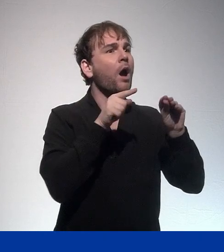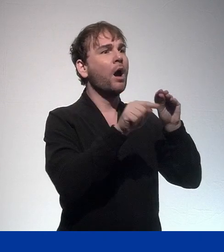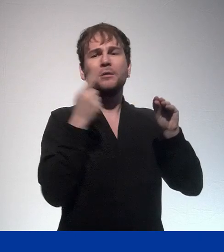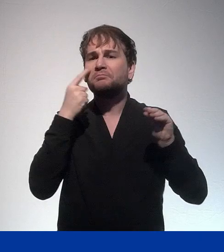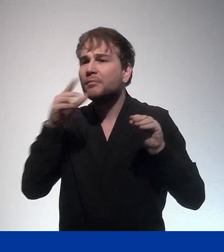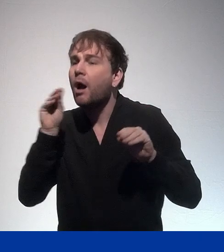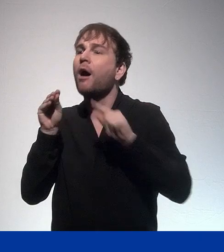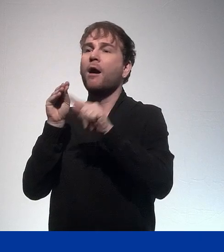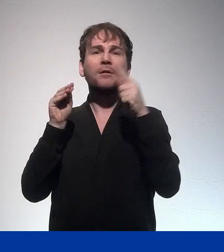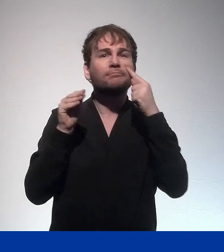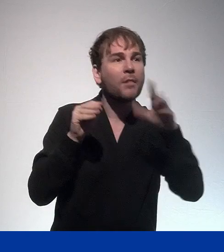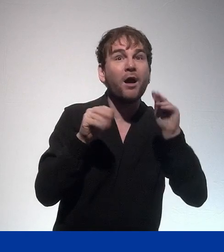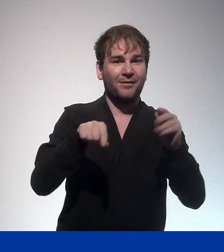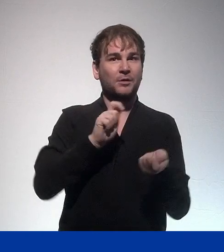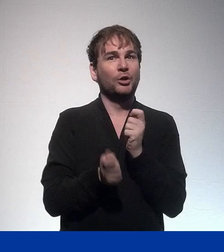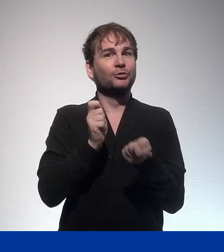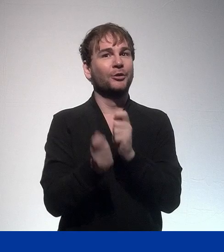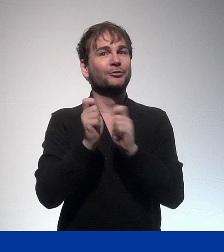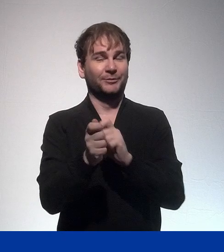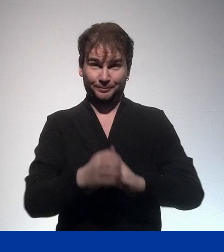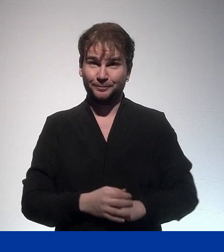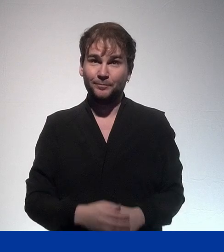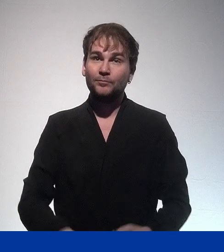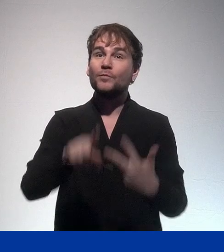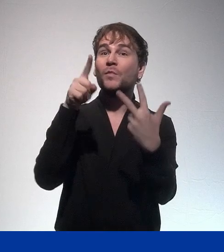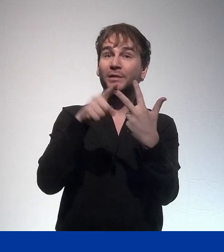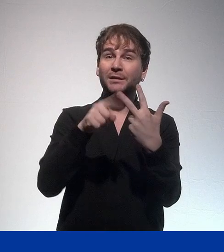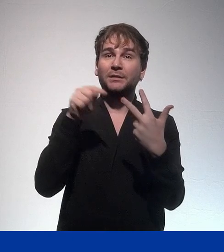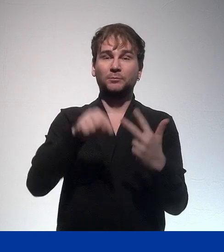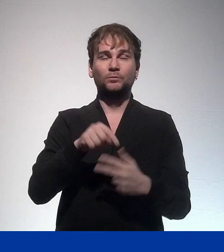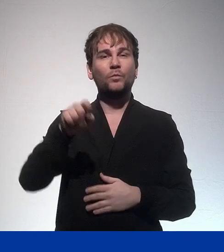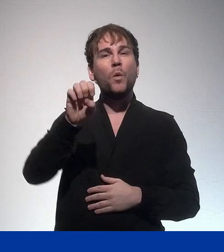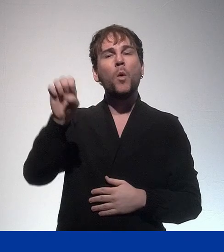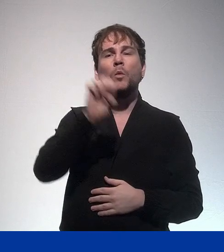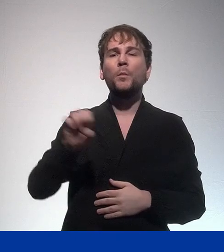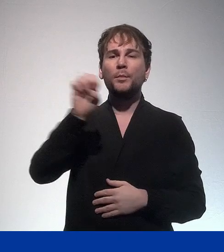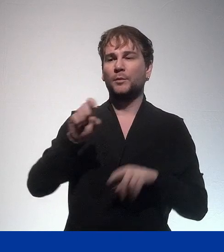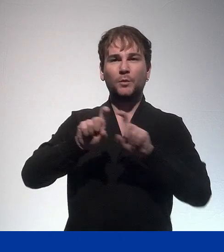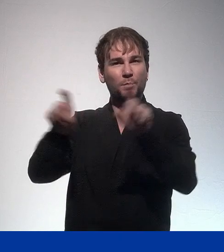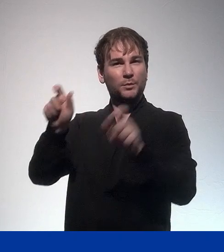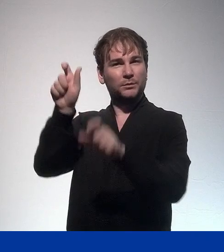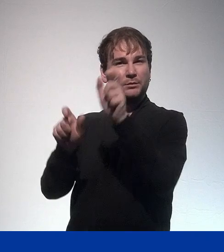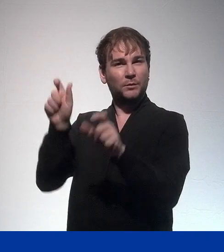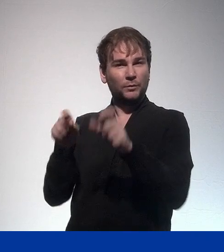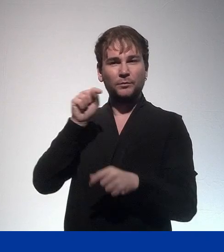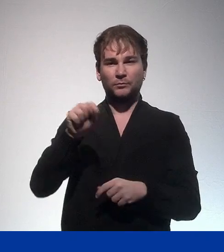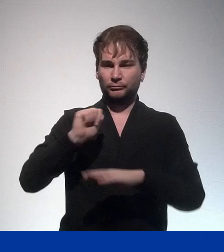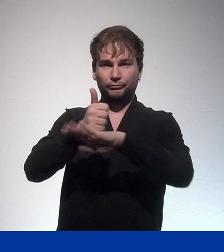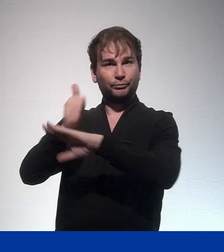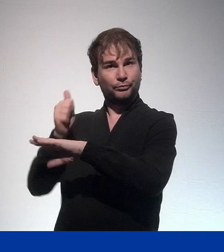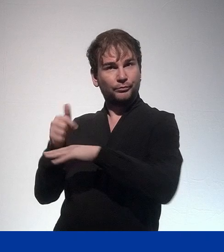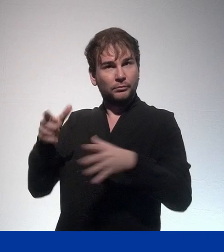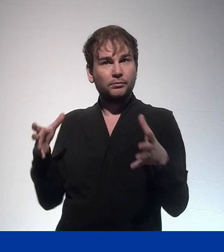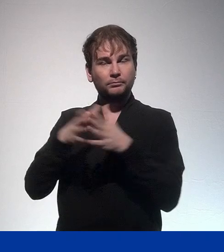within that context. And the third activity I would like to pick out is that we want to set up an open